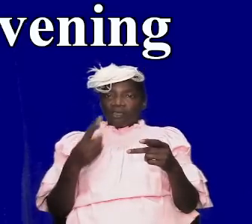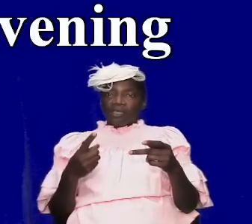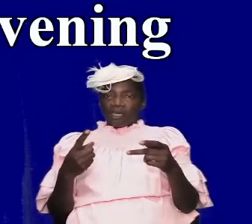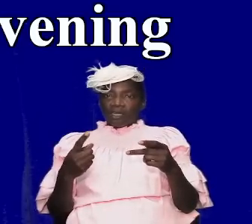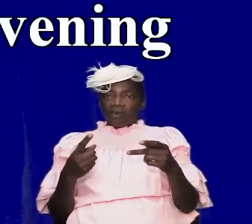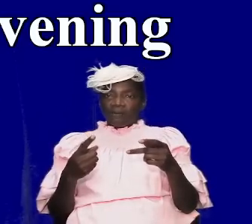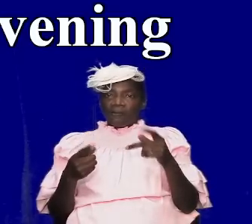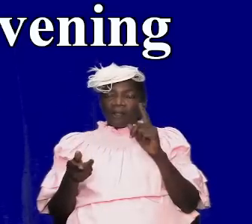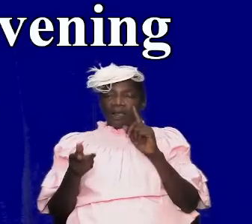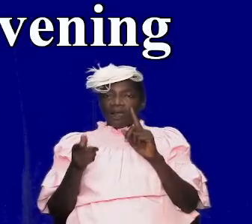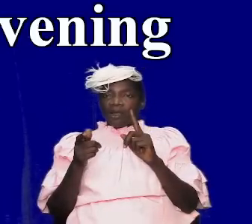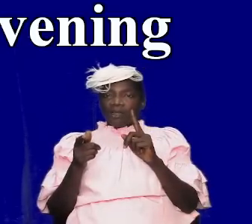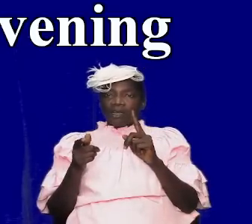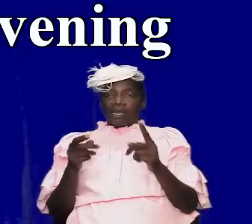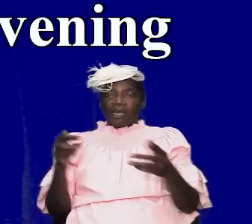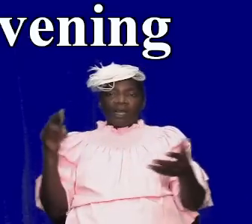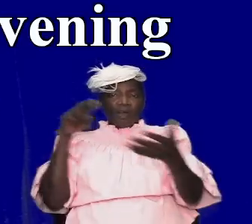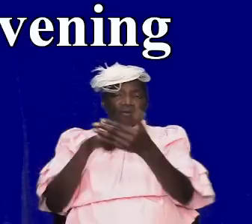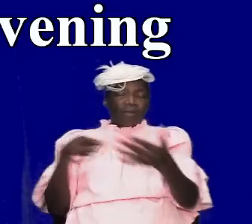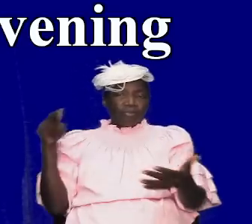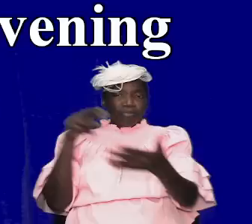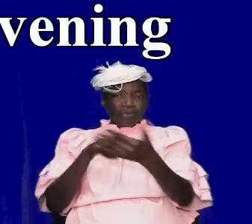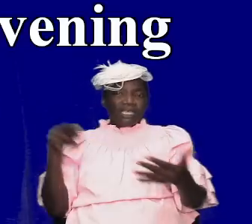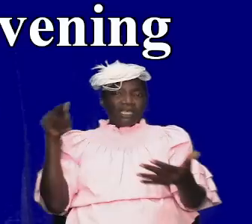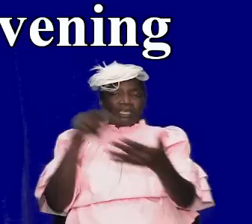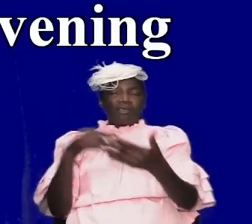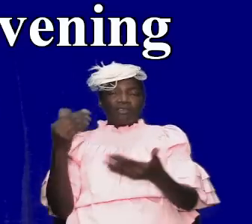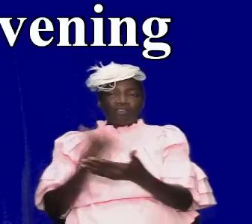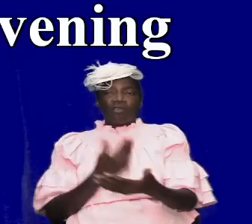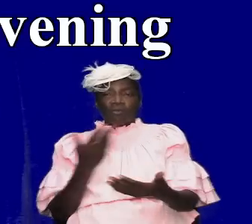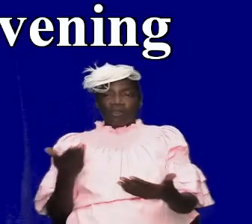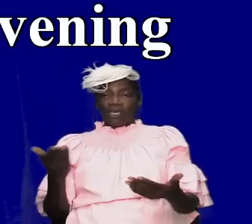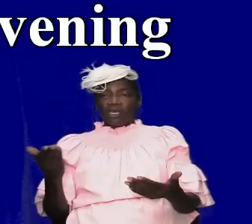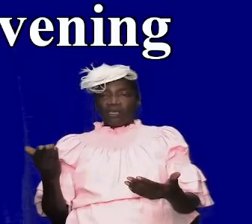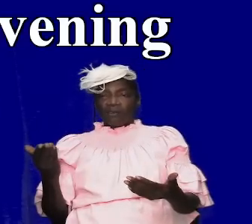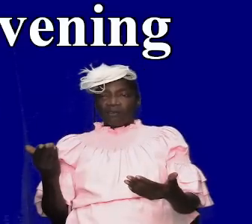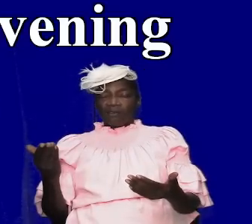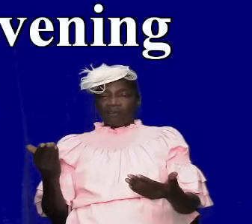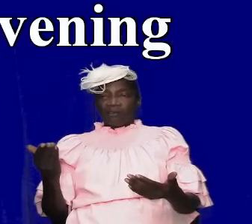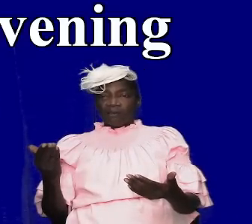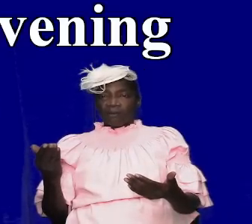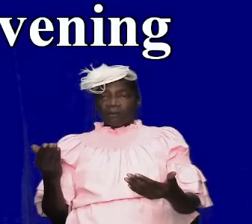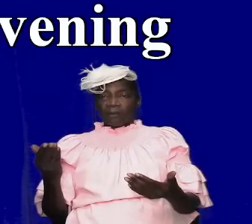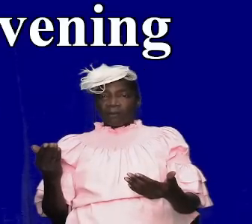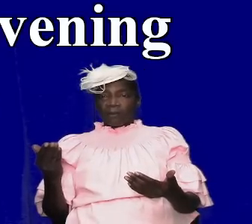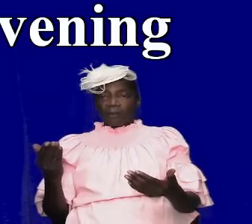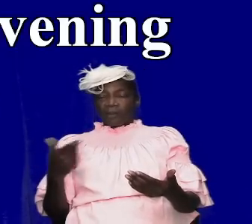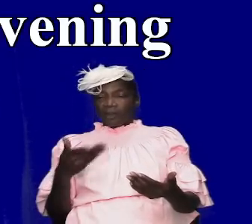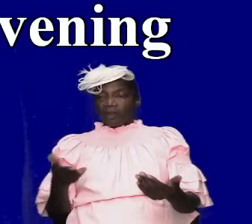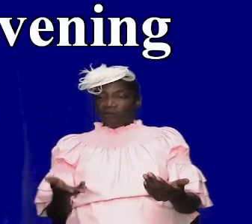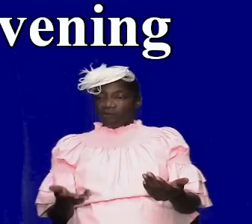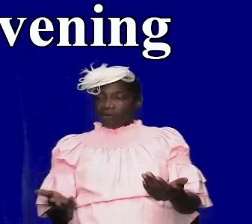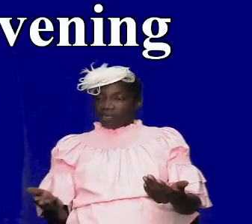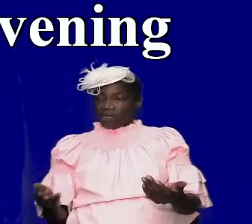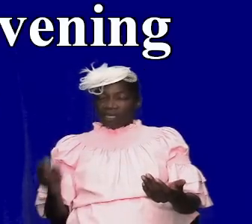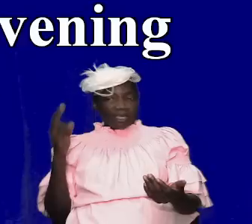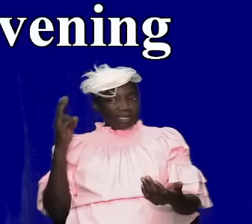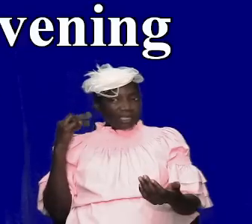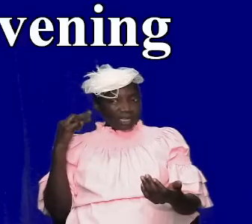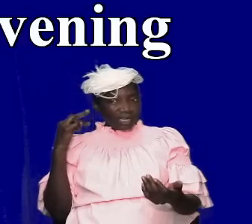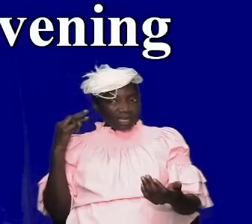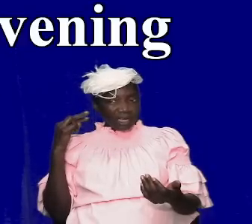recite certain things and what god and this and god that if we hear some things we cringe for the things that we hear